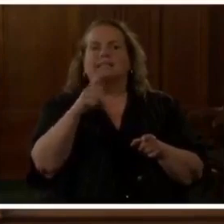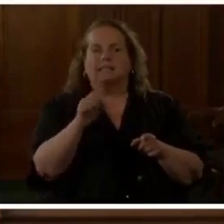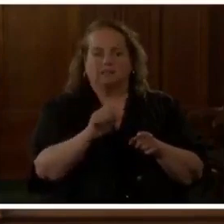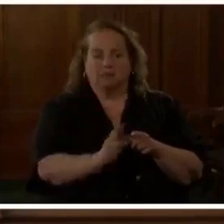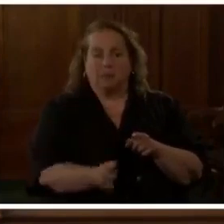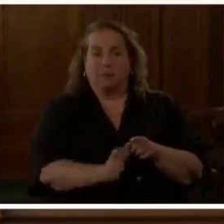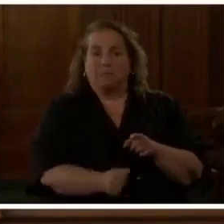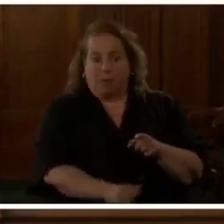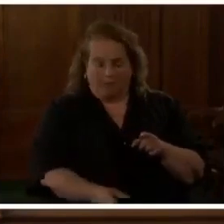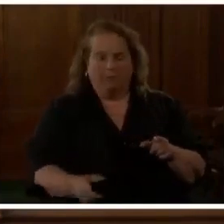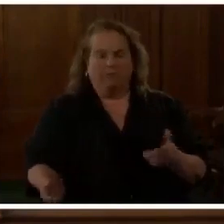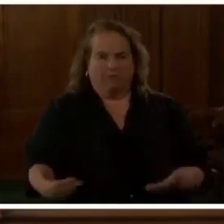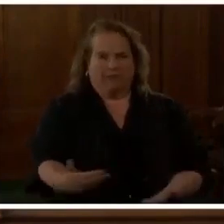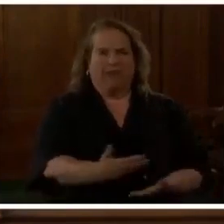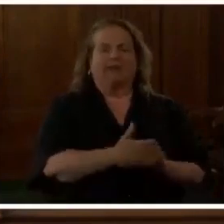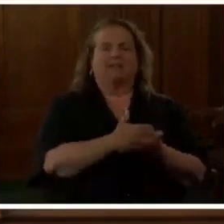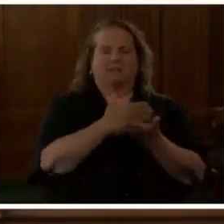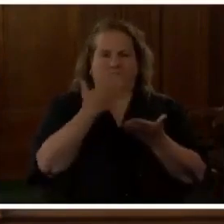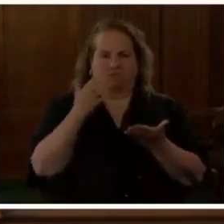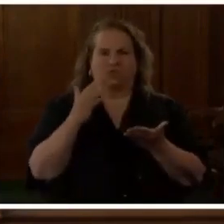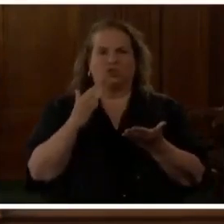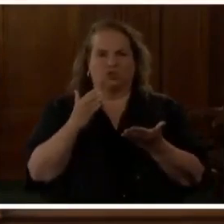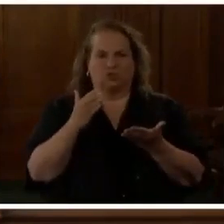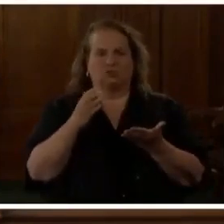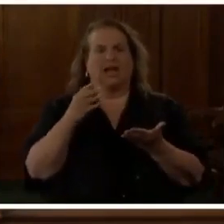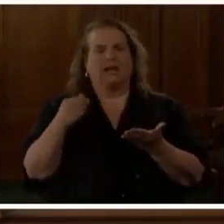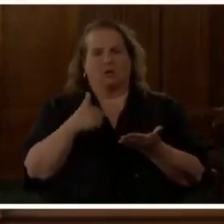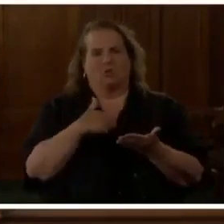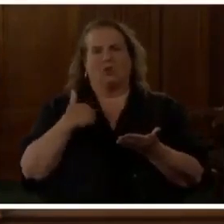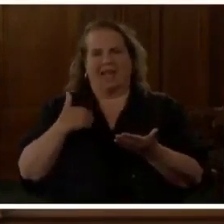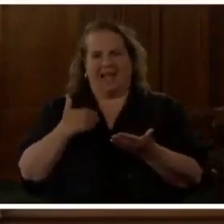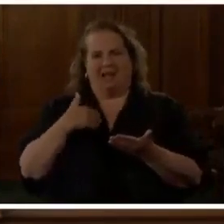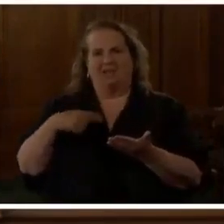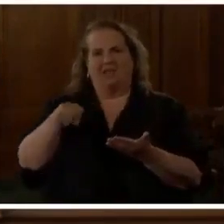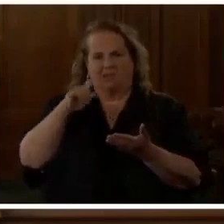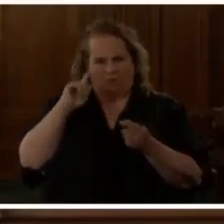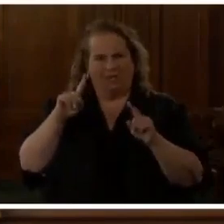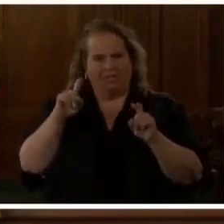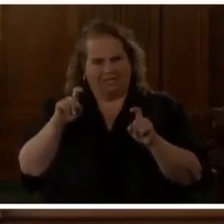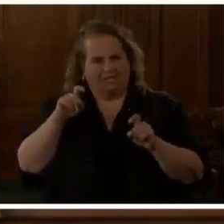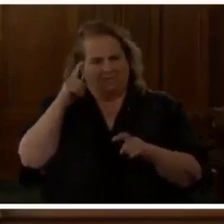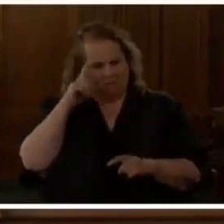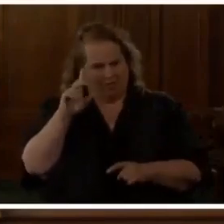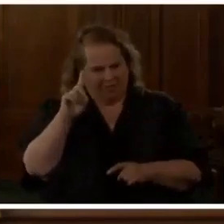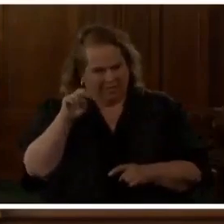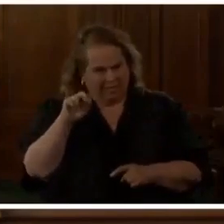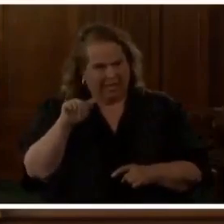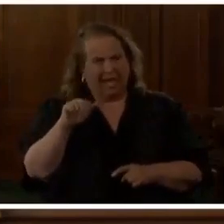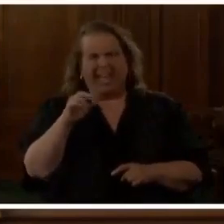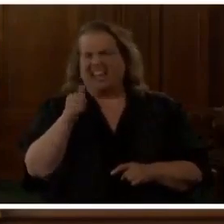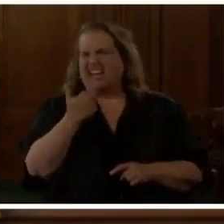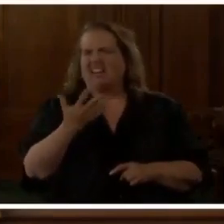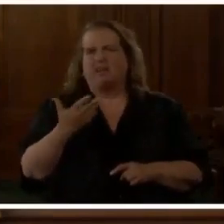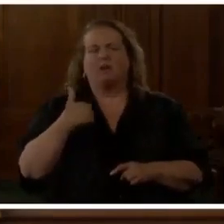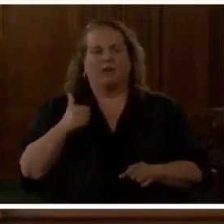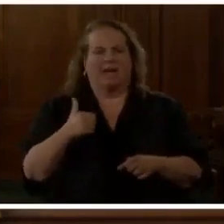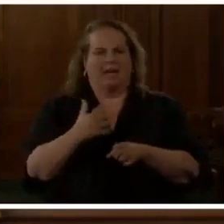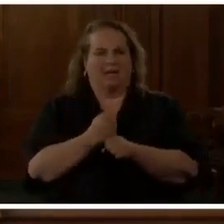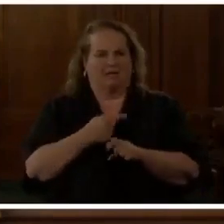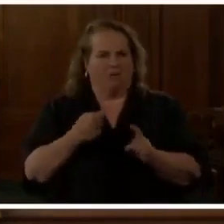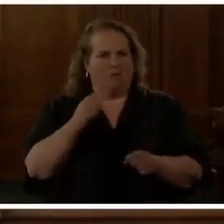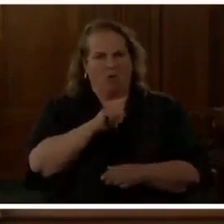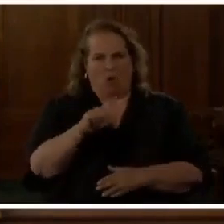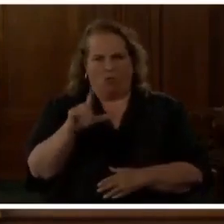custody for further testing. And they will be tested for DNA and any other thing we can get from them.